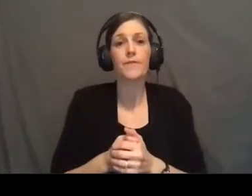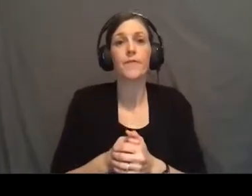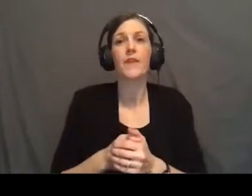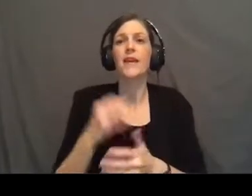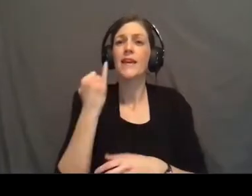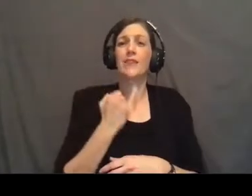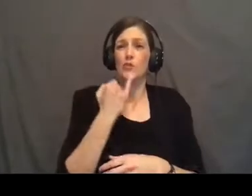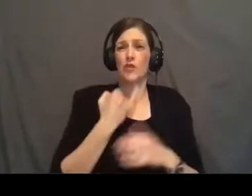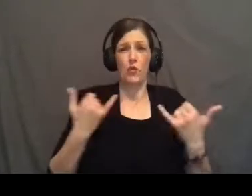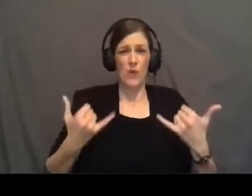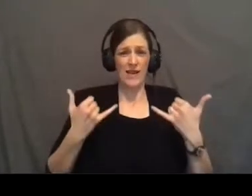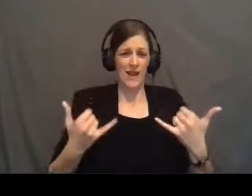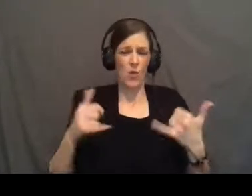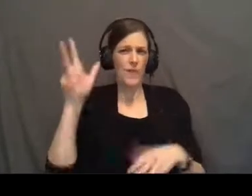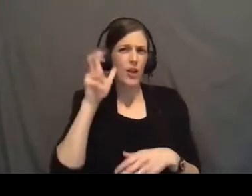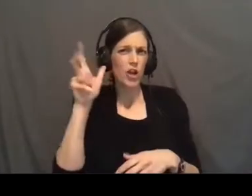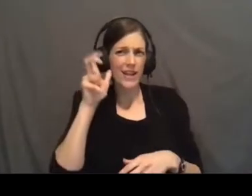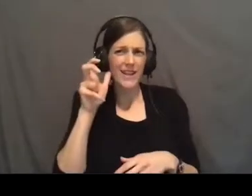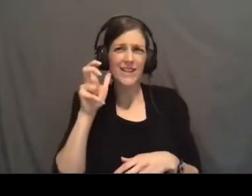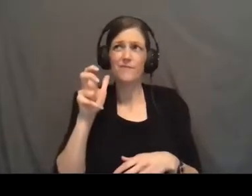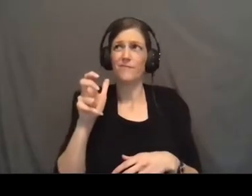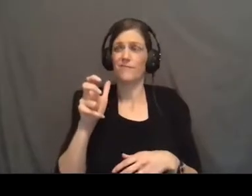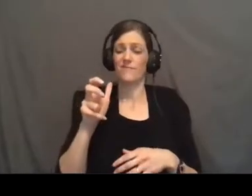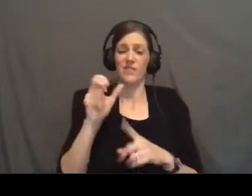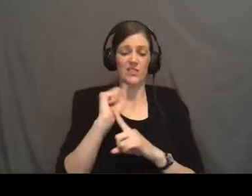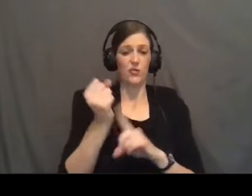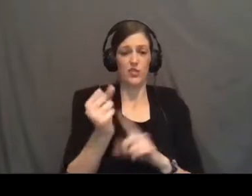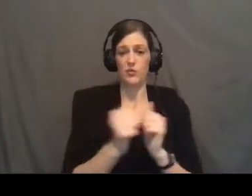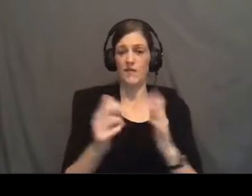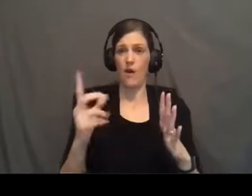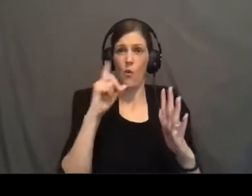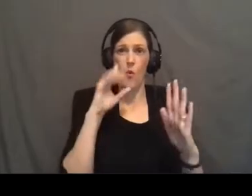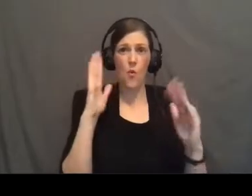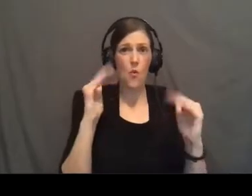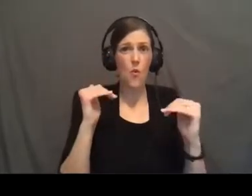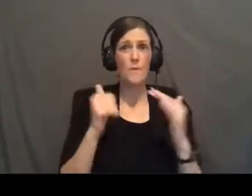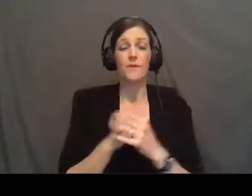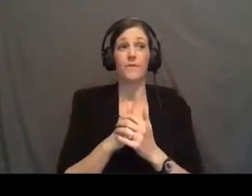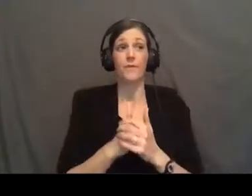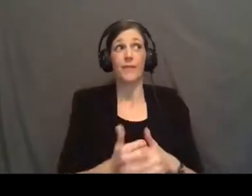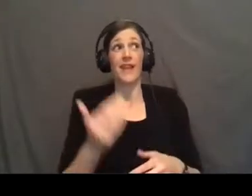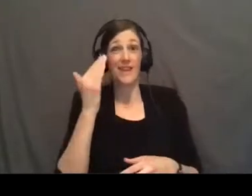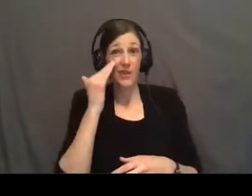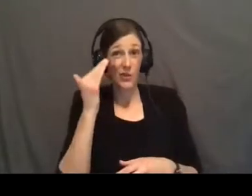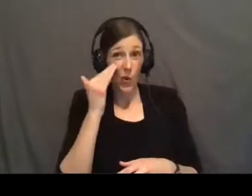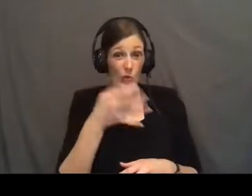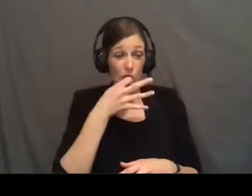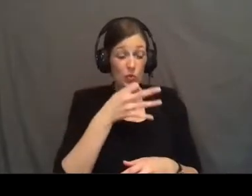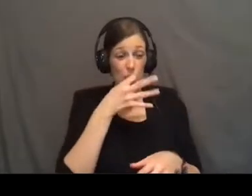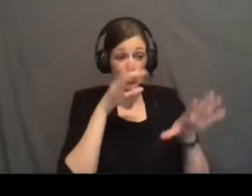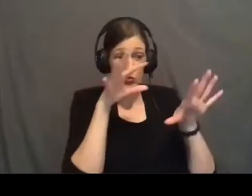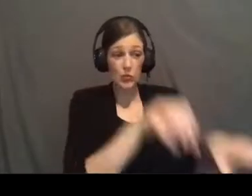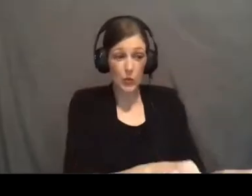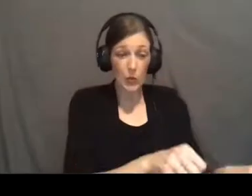Israel at this moment when they're hearing this is in a hopeless situation. Either knowing that they're going to be taken captive